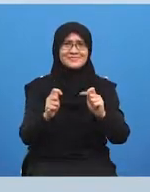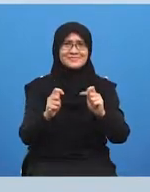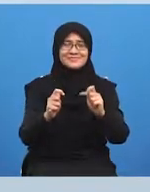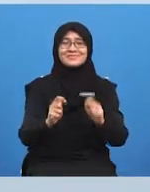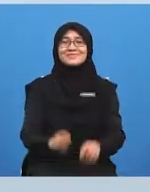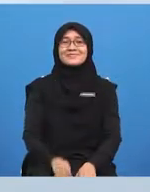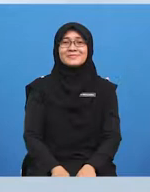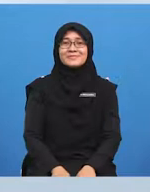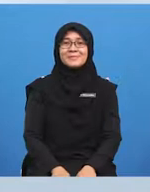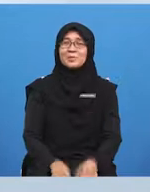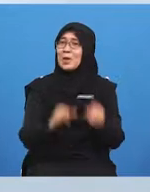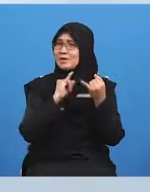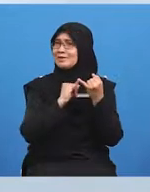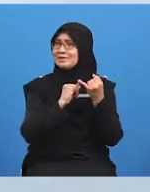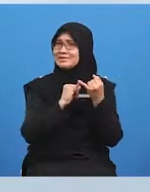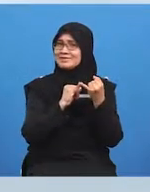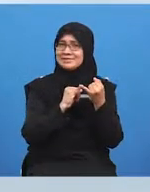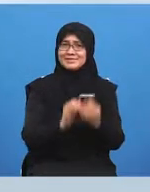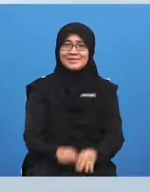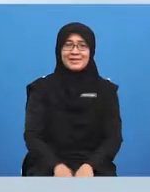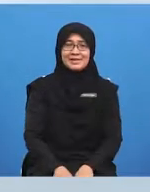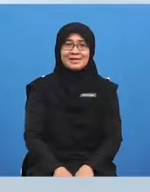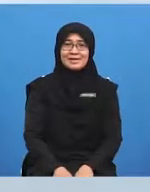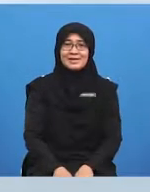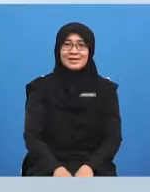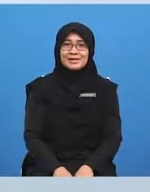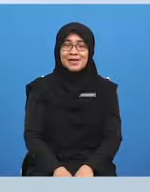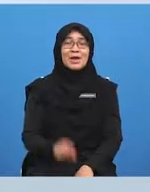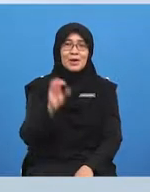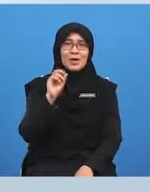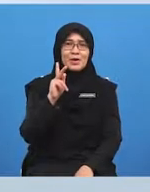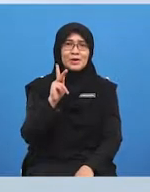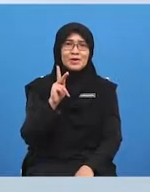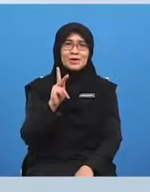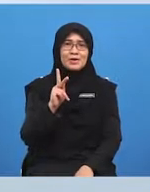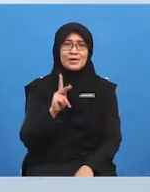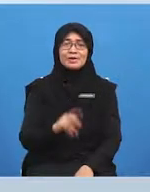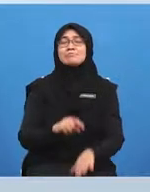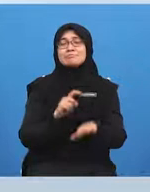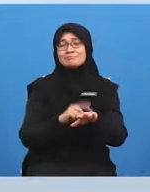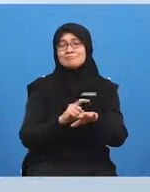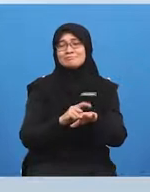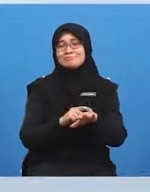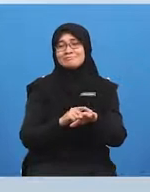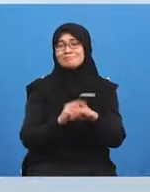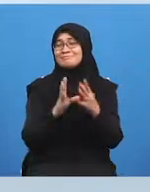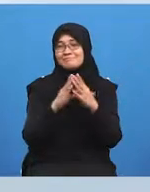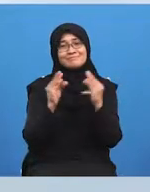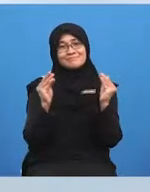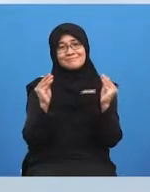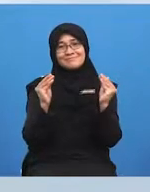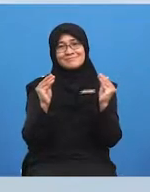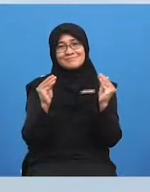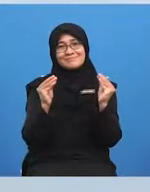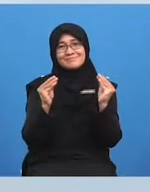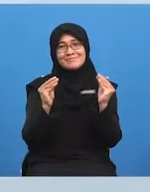last one you can do it yolo all right time's up that's it